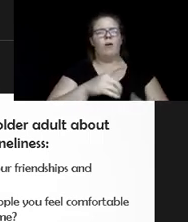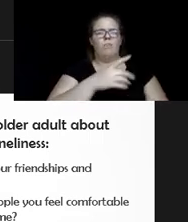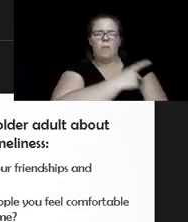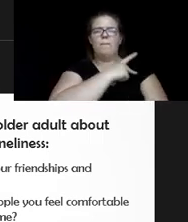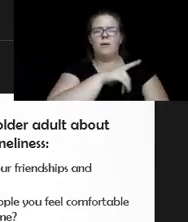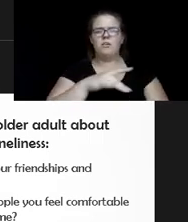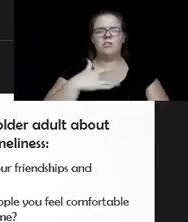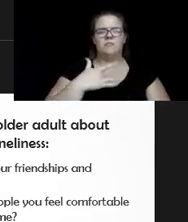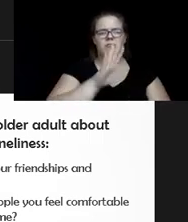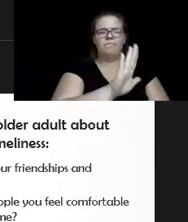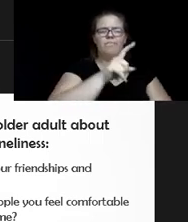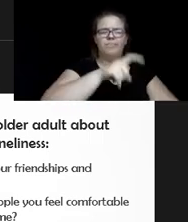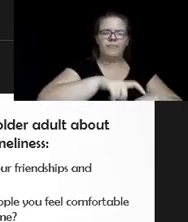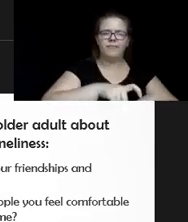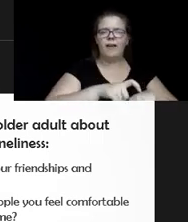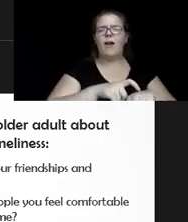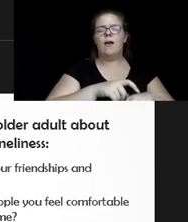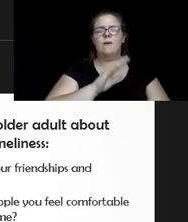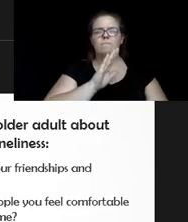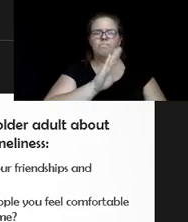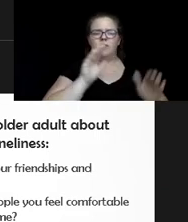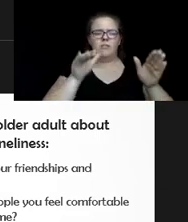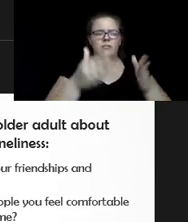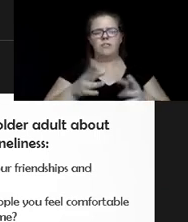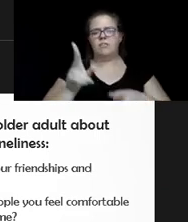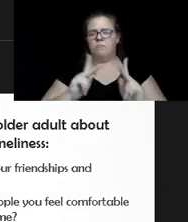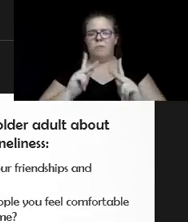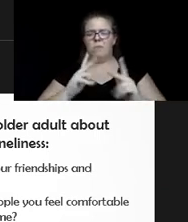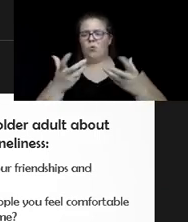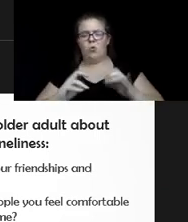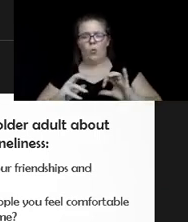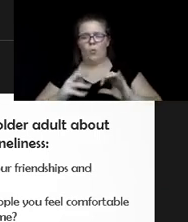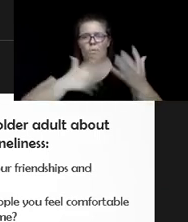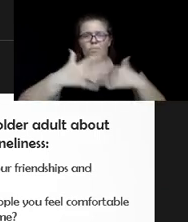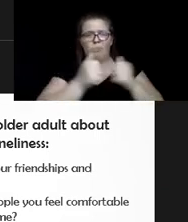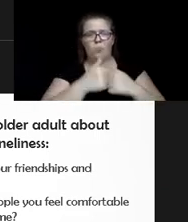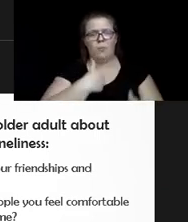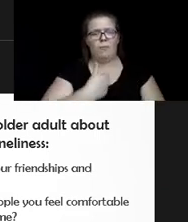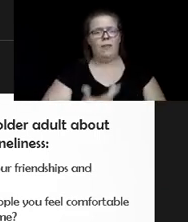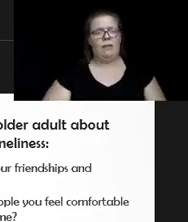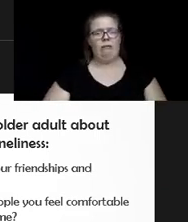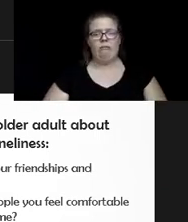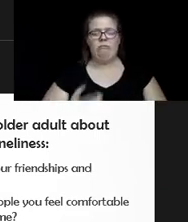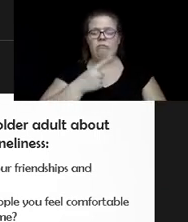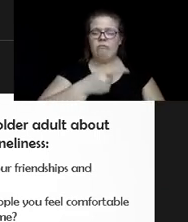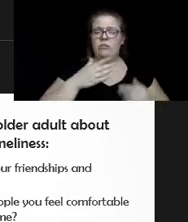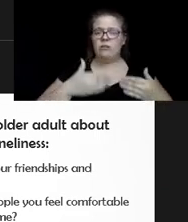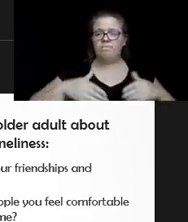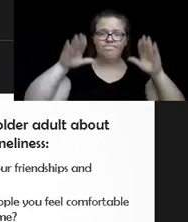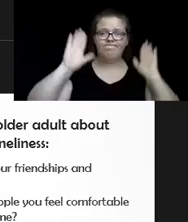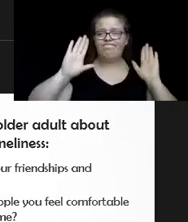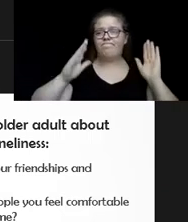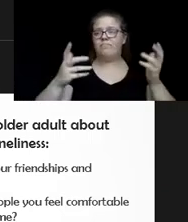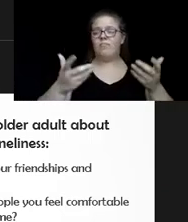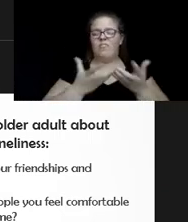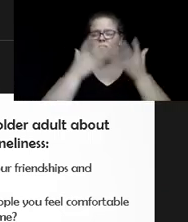their attention that someone doesn't want to spend with them because they're not worthy of their time and attention. So they give off a lot of negative energy.